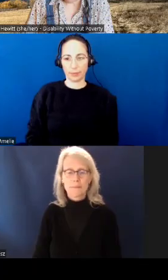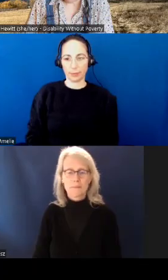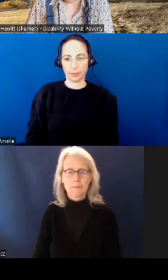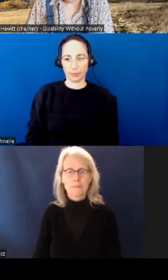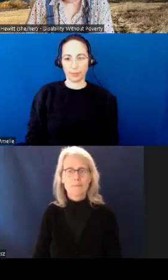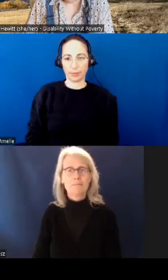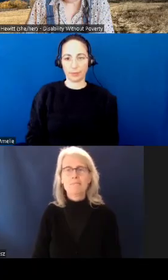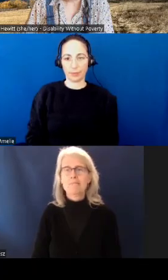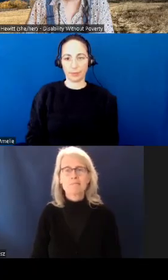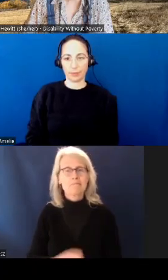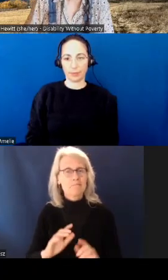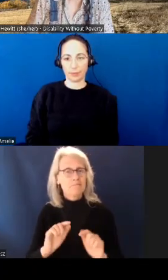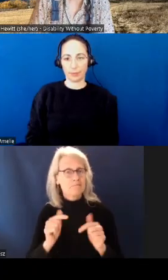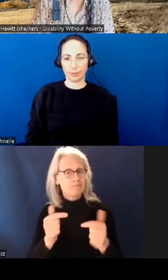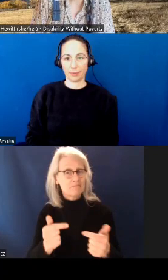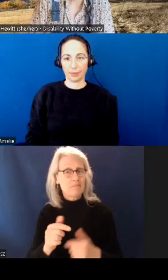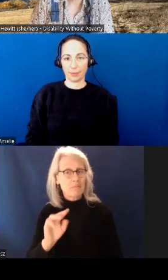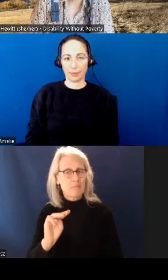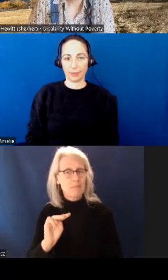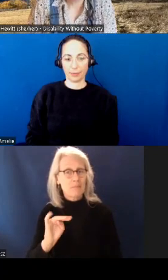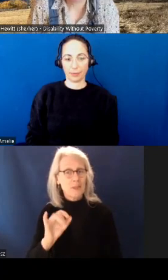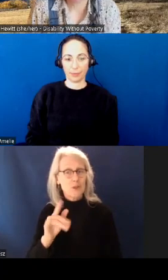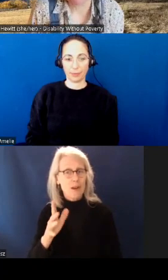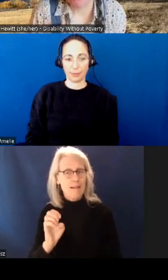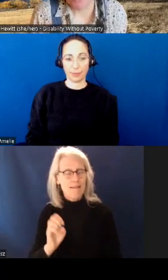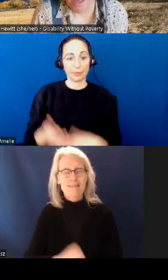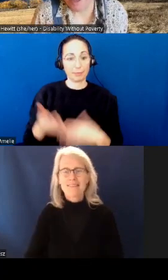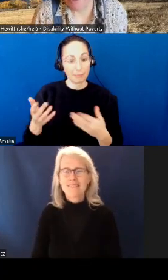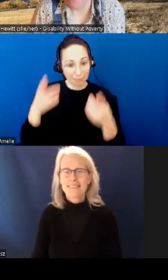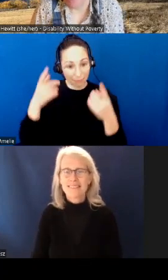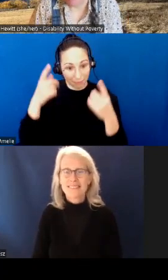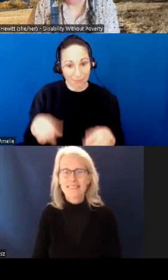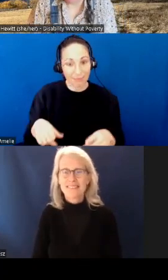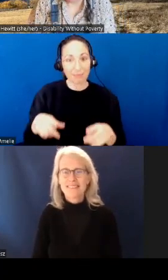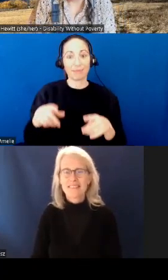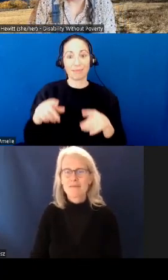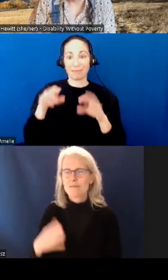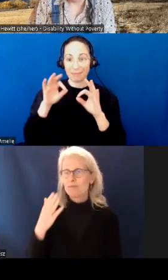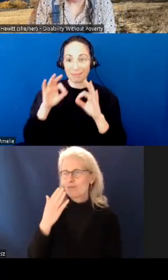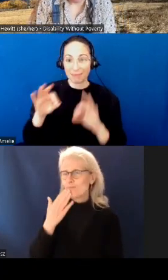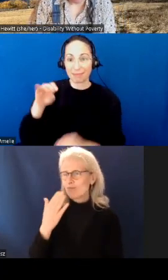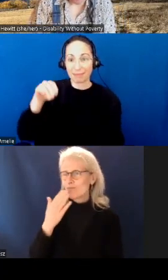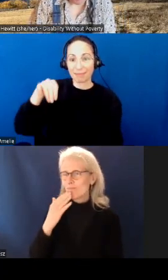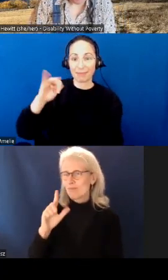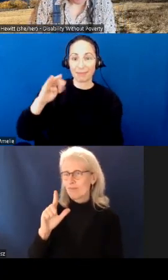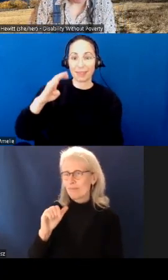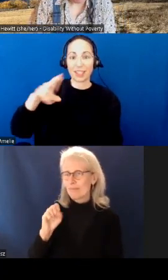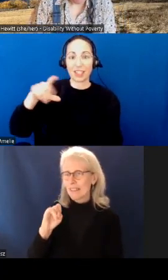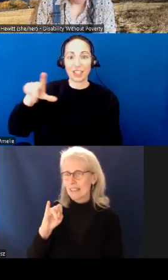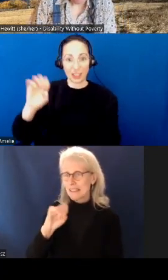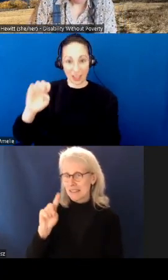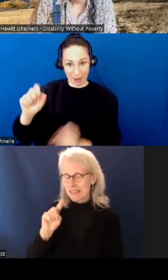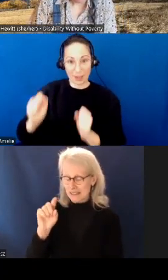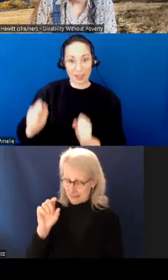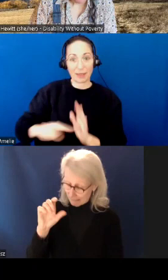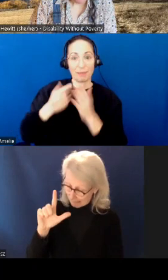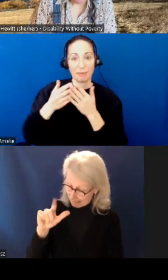All right, Michelle, I think you can go ahead and get started. Thank you so much, Liz, I really appreciate it.